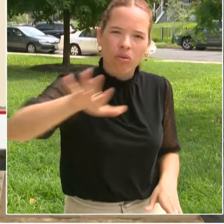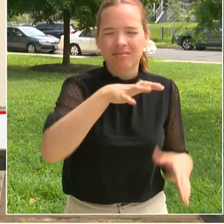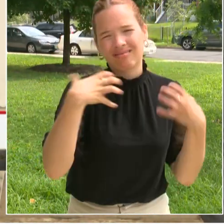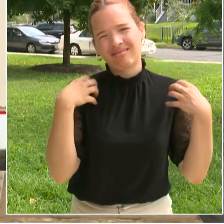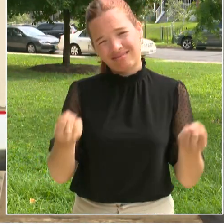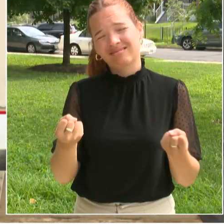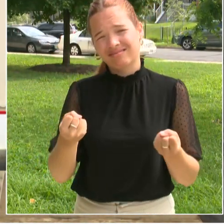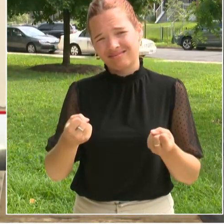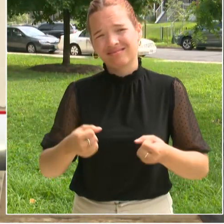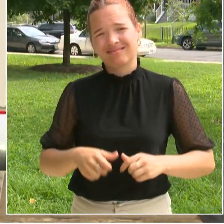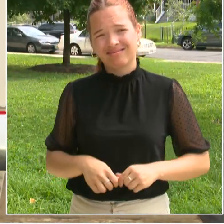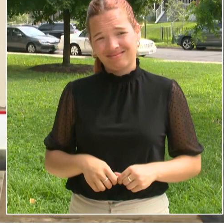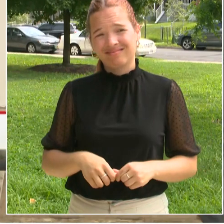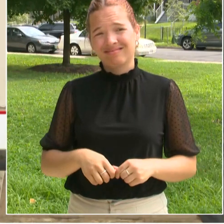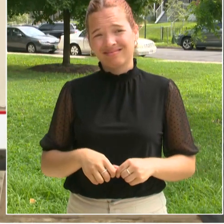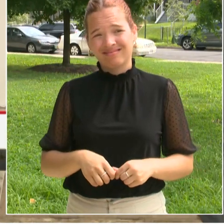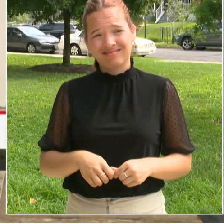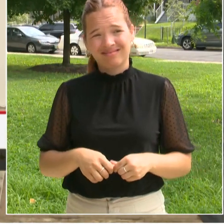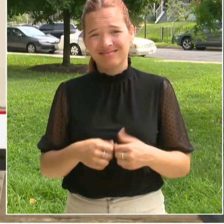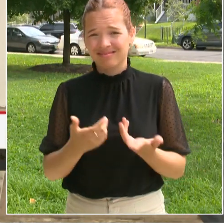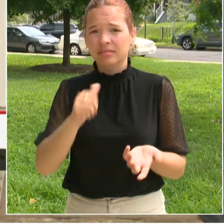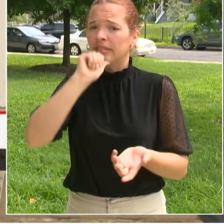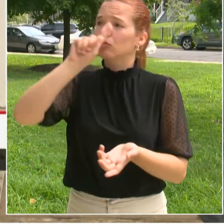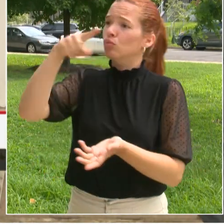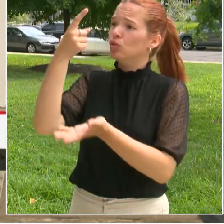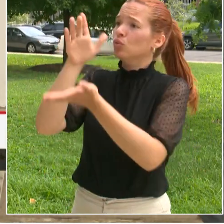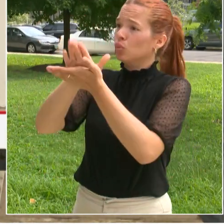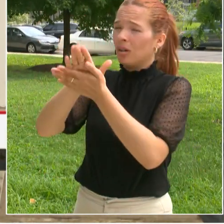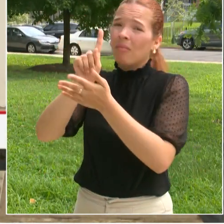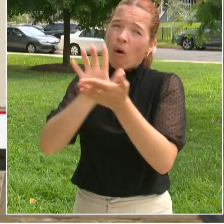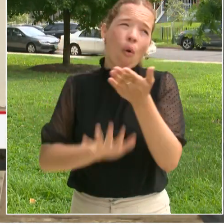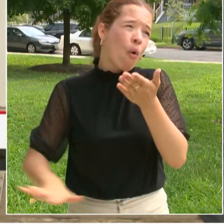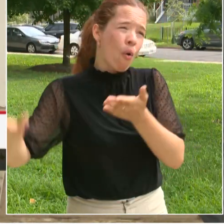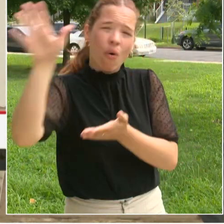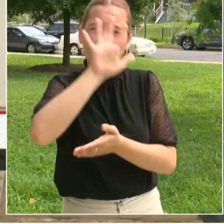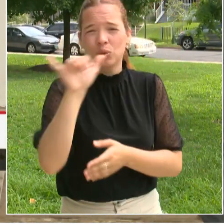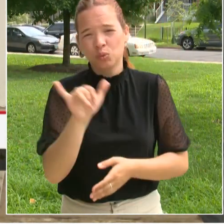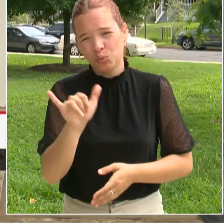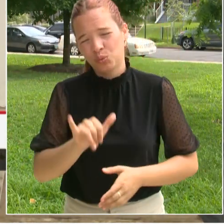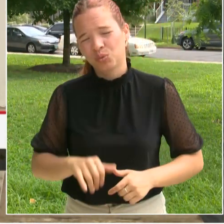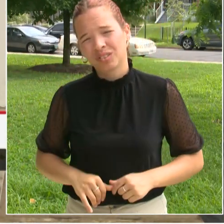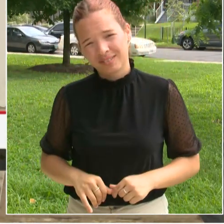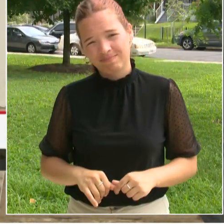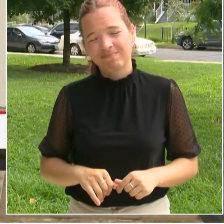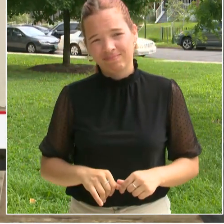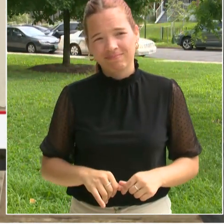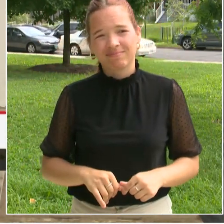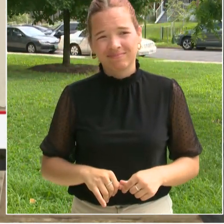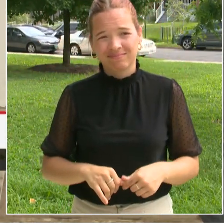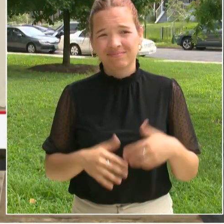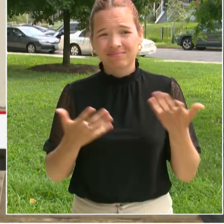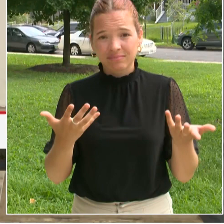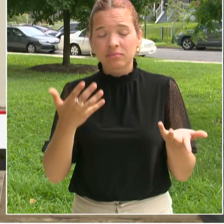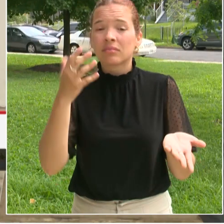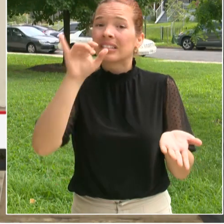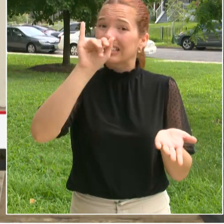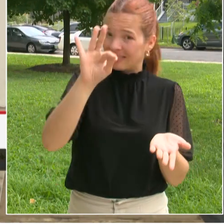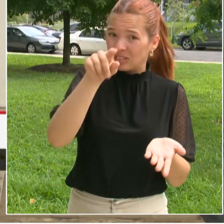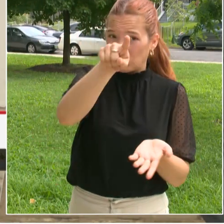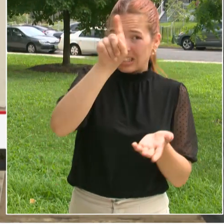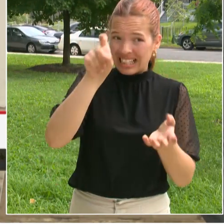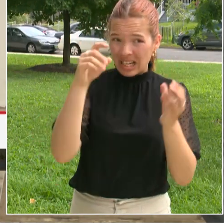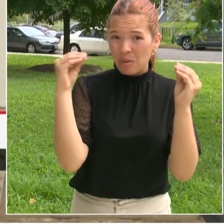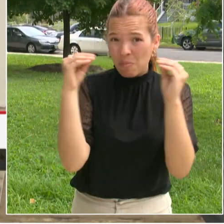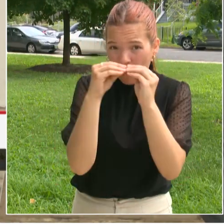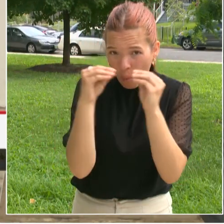So DC Health wants to make sure you have the information you need so we're going to have a virtual town hall on Tuesday, August 8th from 5 to